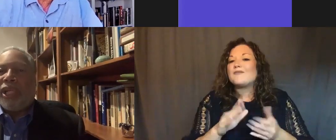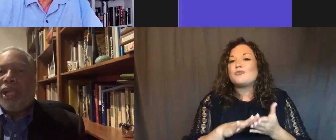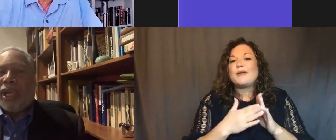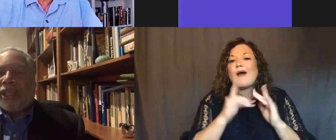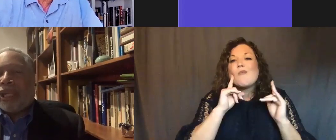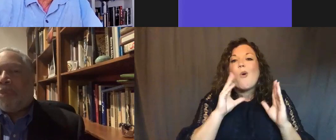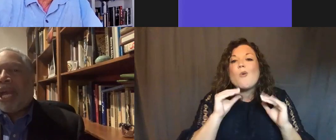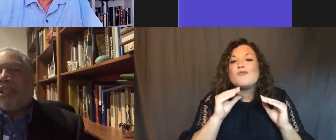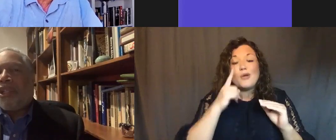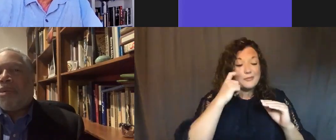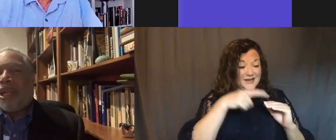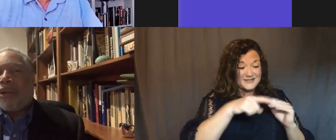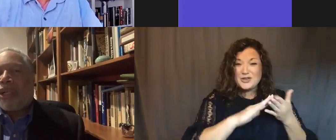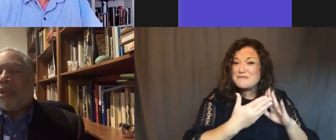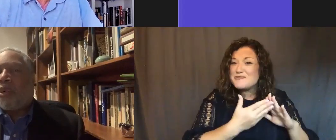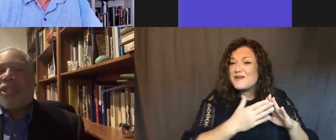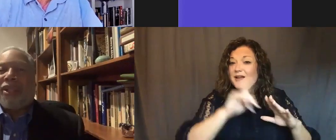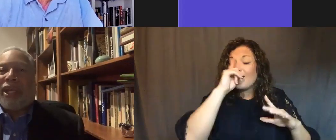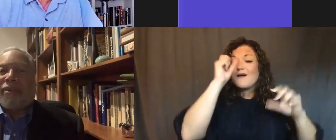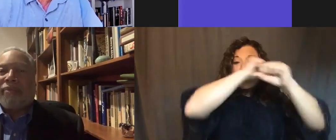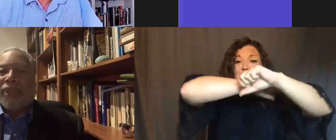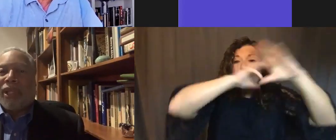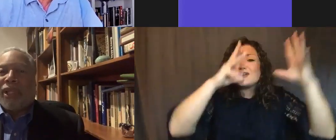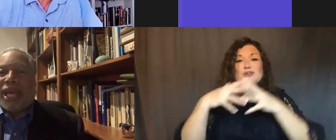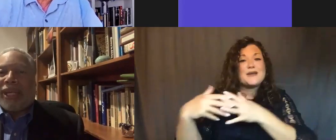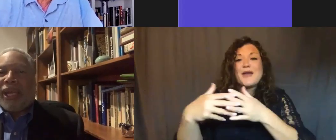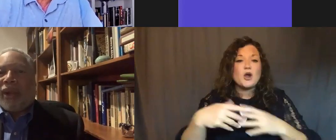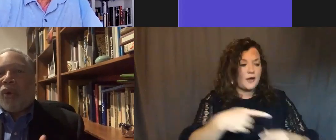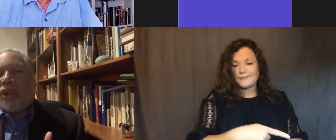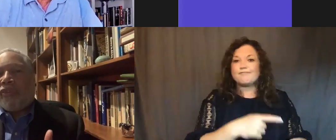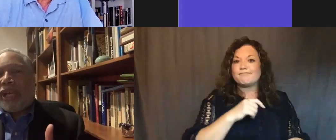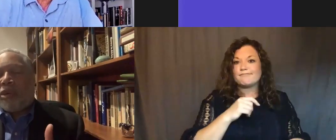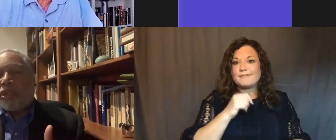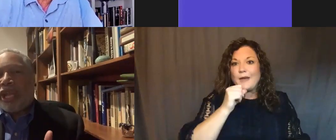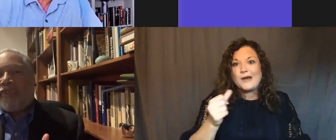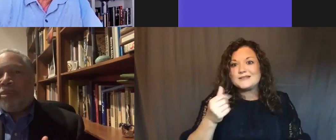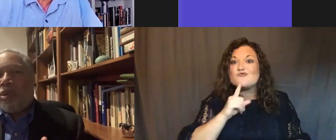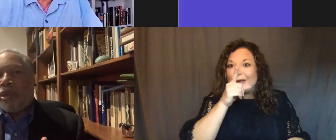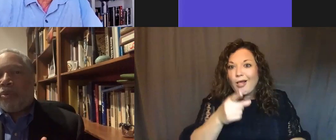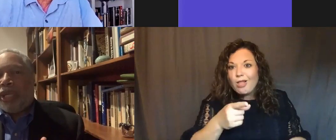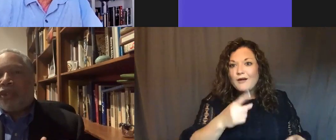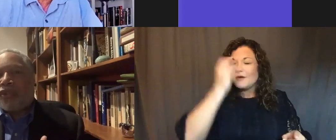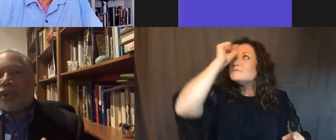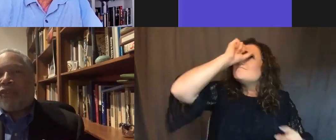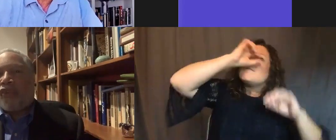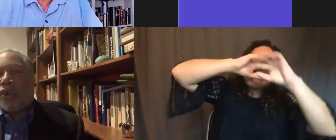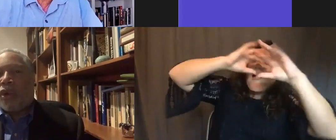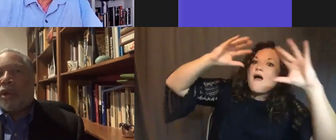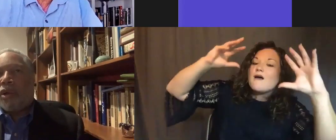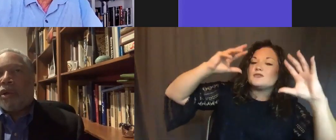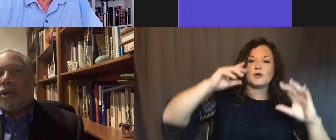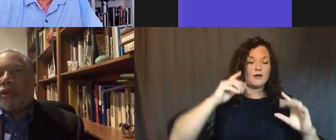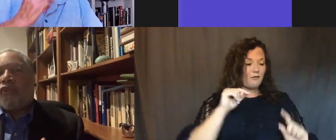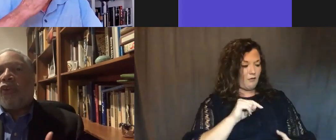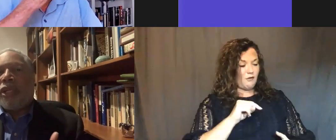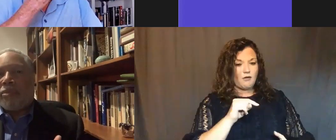that these are not new, new moments. The that imagined an American that wasn't there. And to almost every moment when it struck for